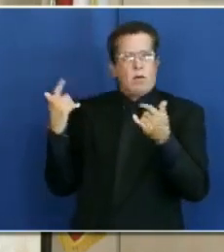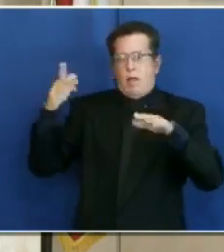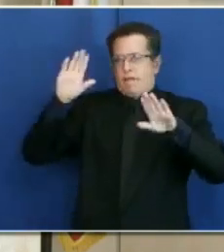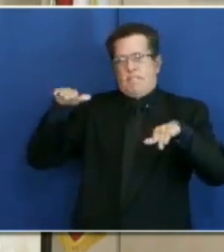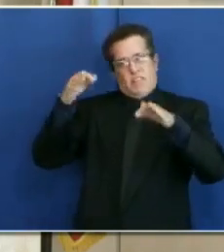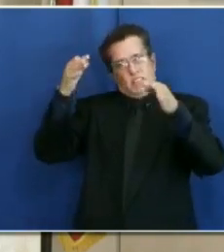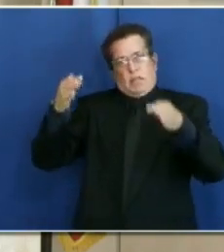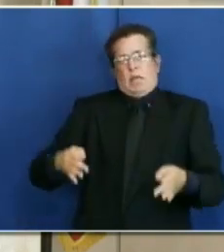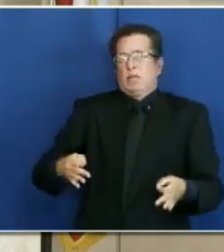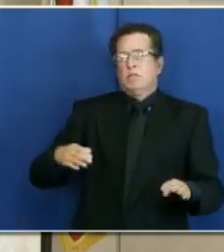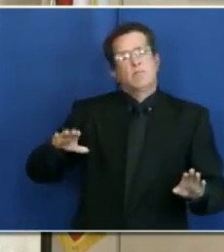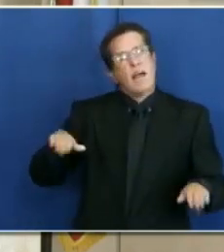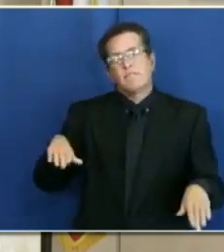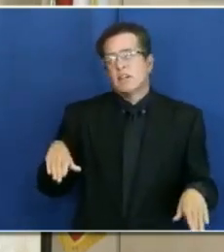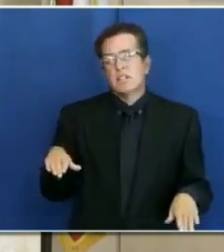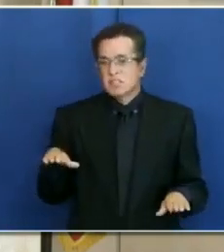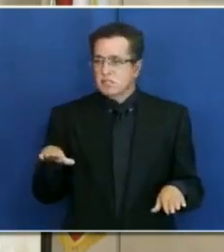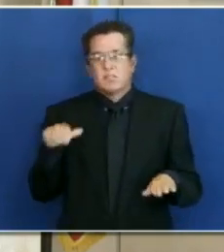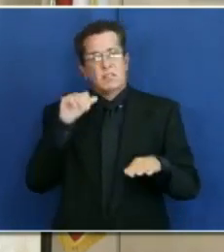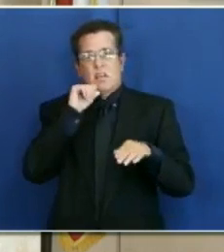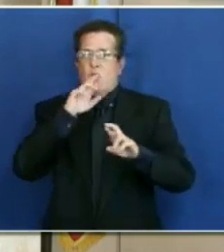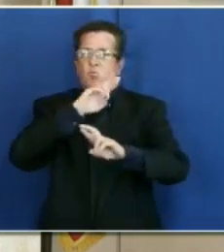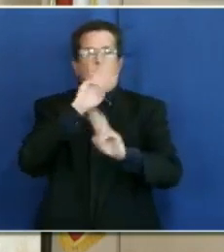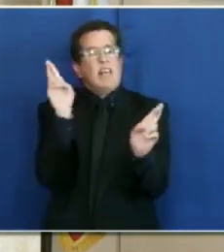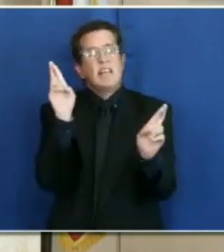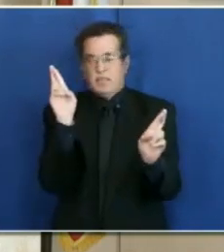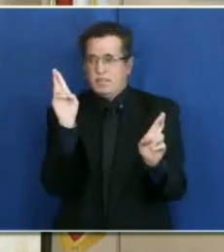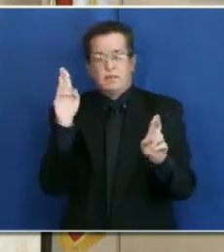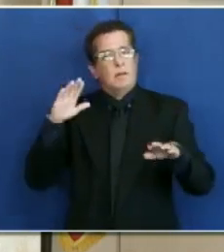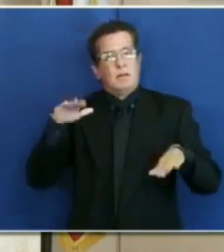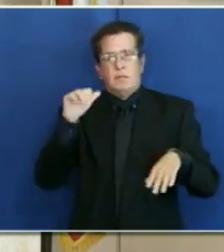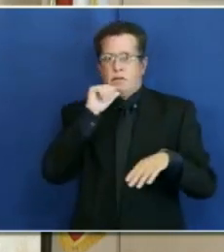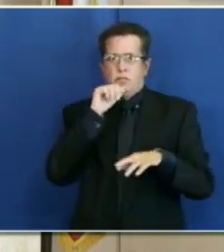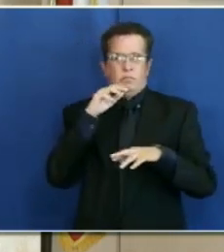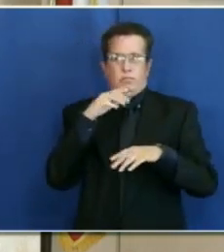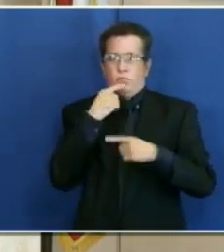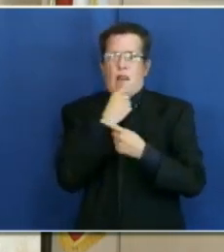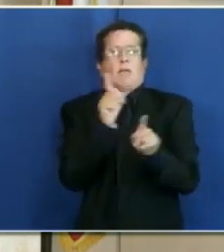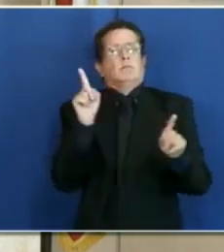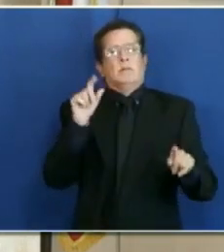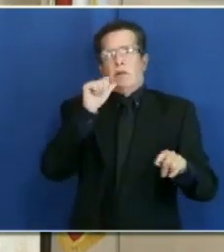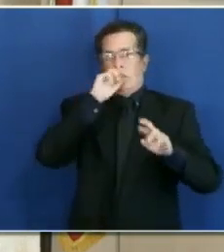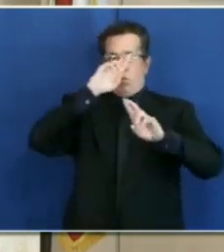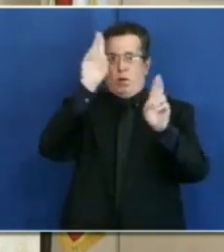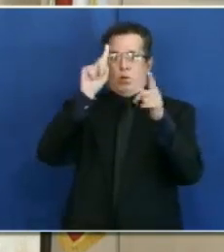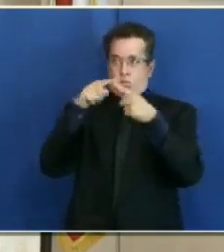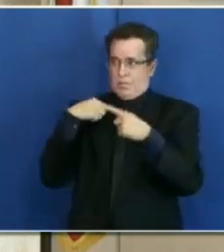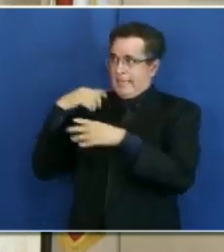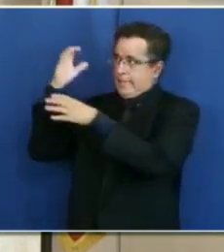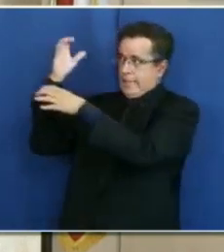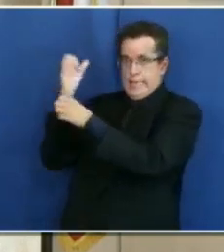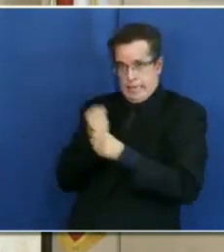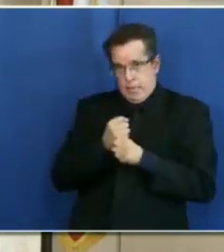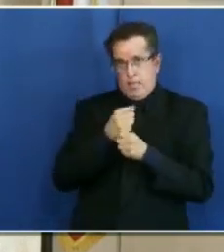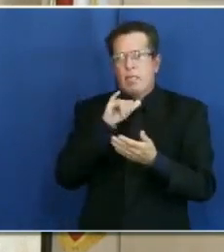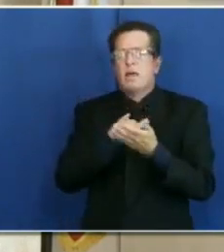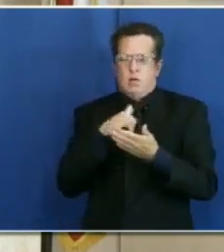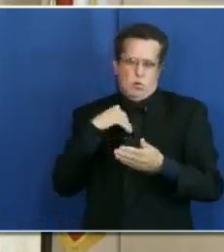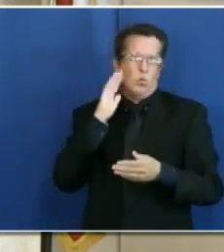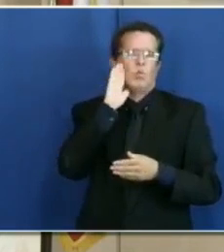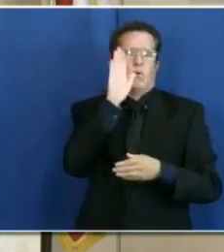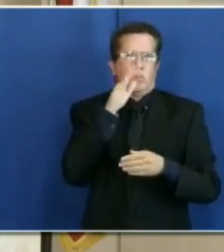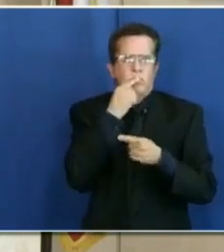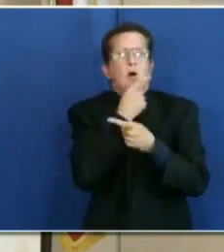that is yet available that will be released to the general public. When we get that information, you will know it,